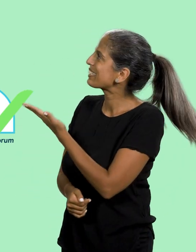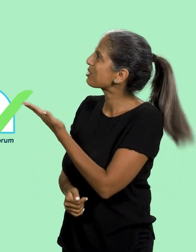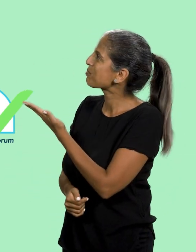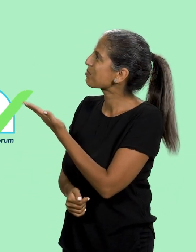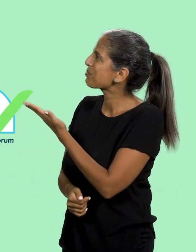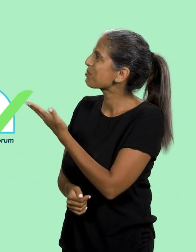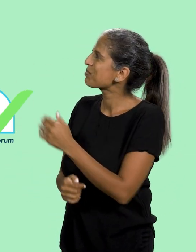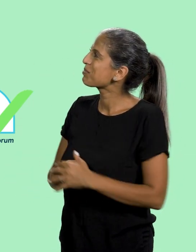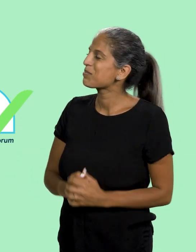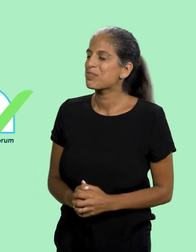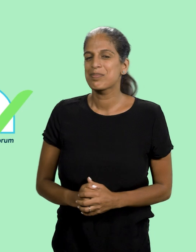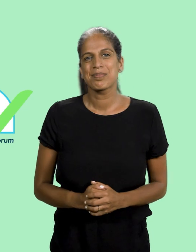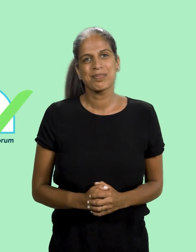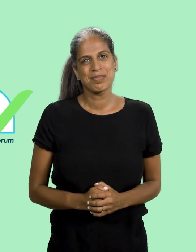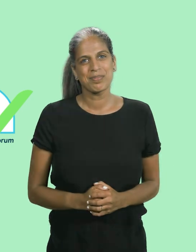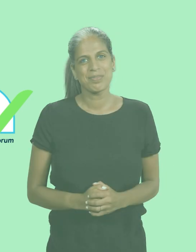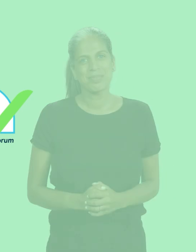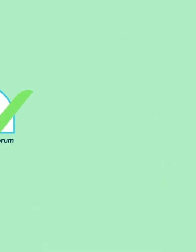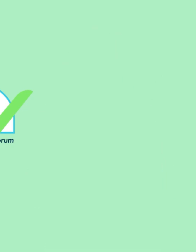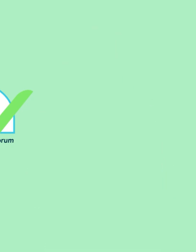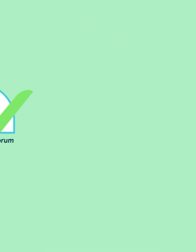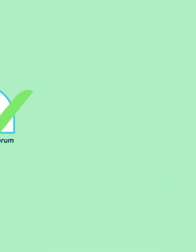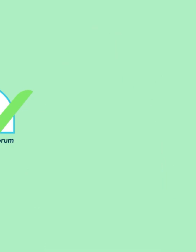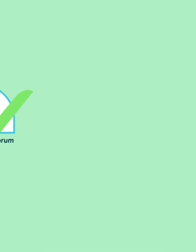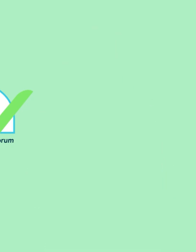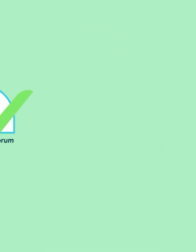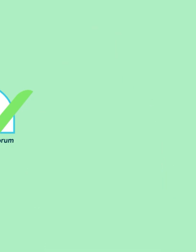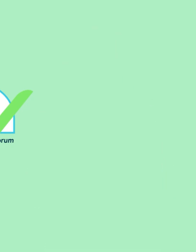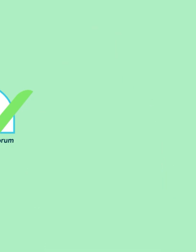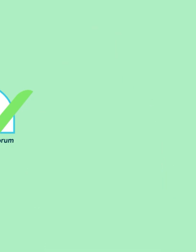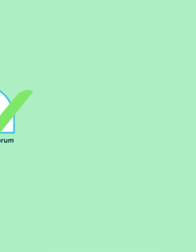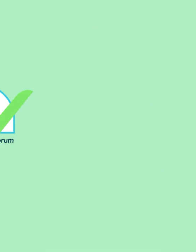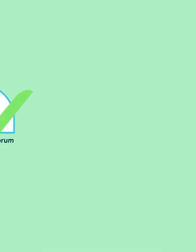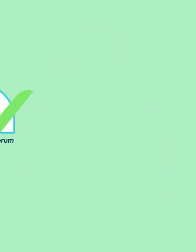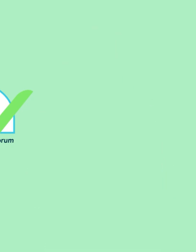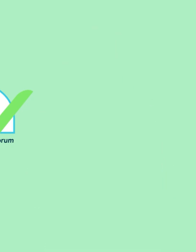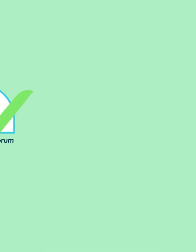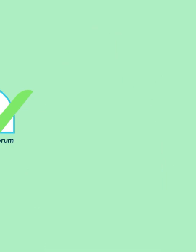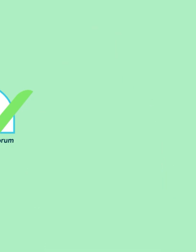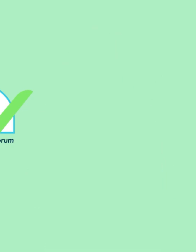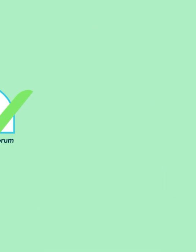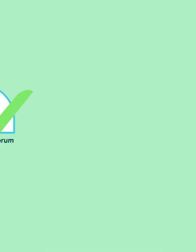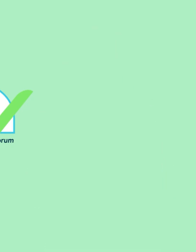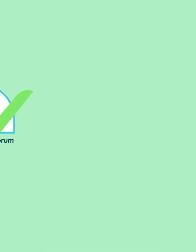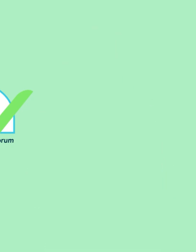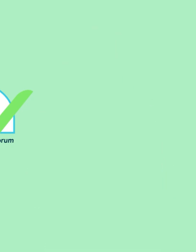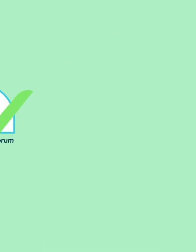808 0000 or go to macmillan.org.uk